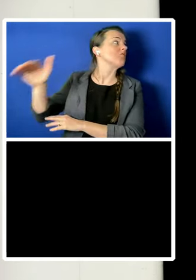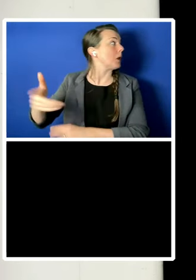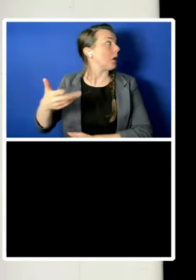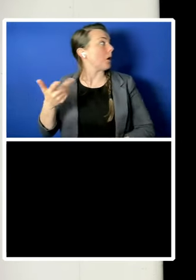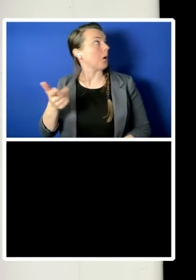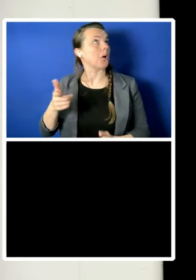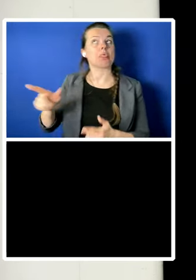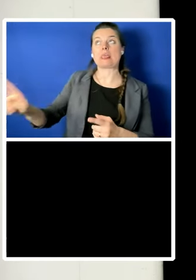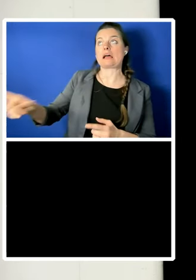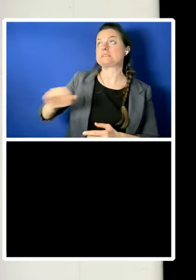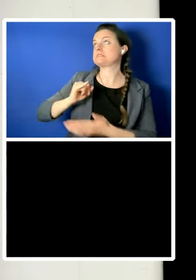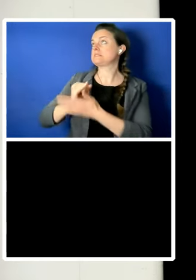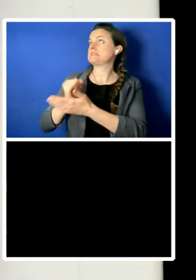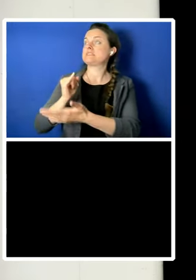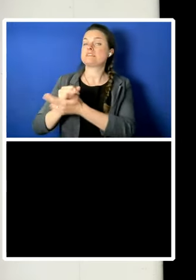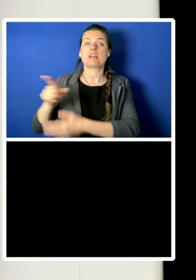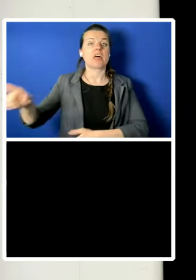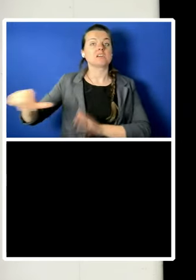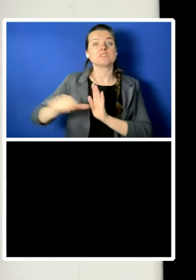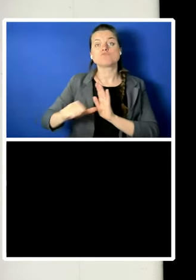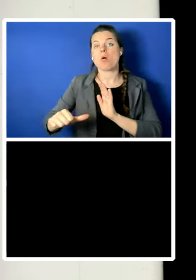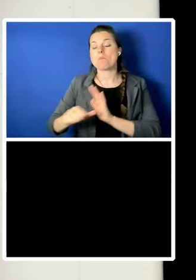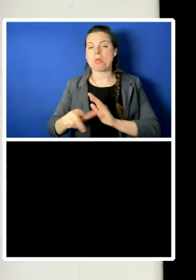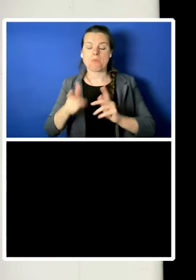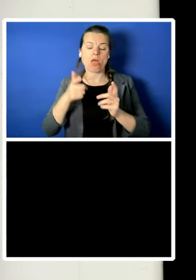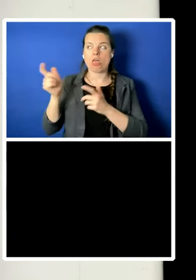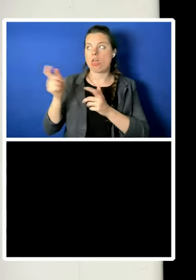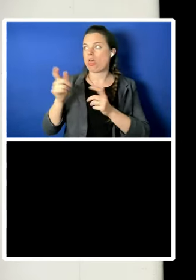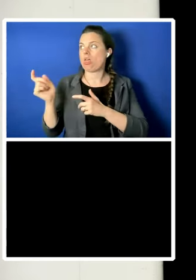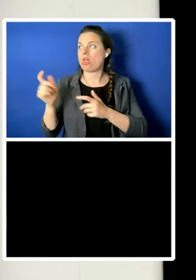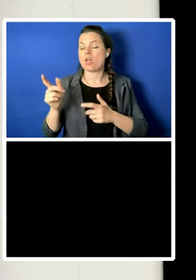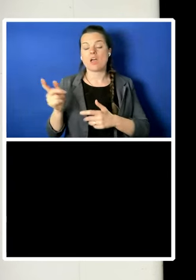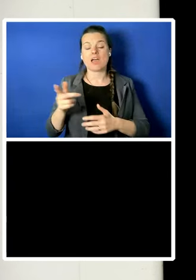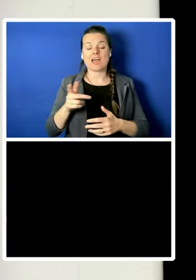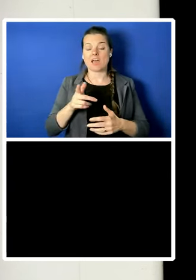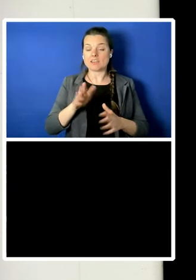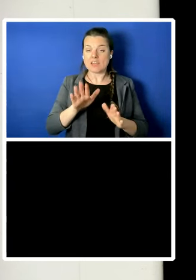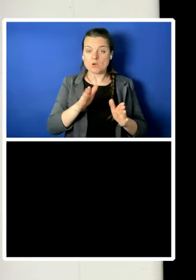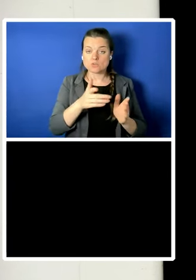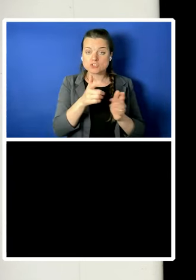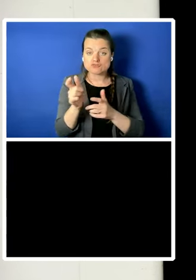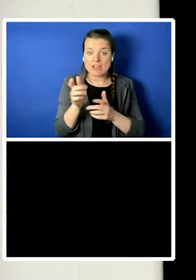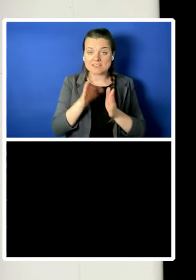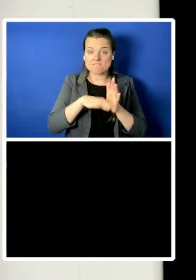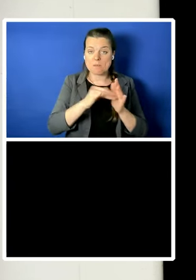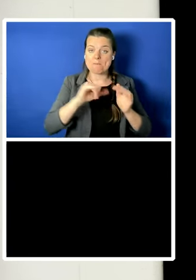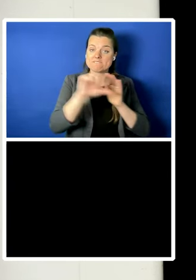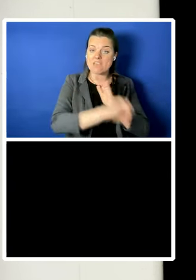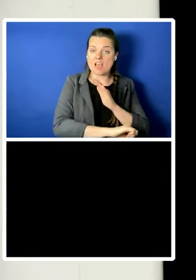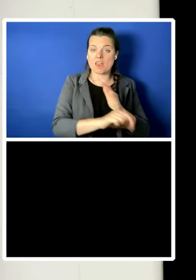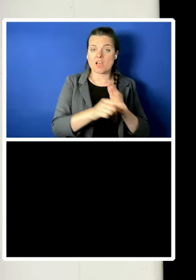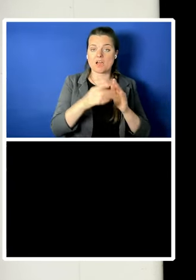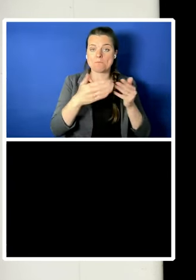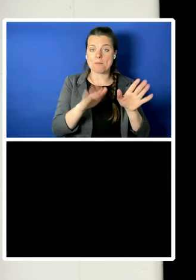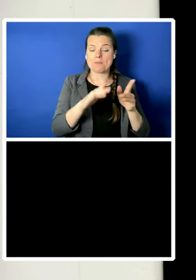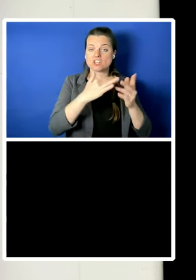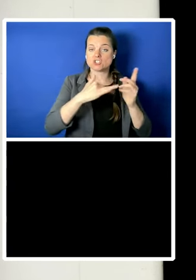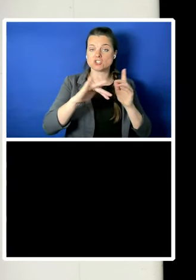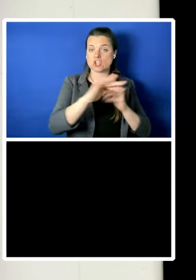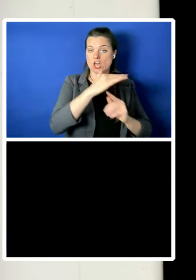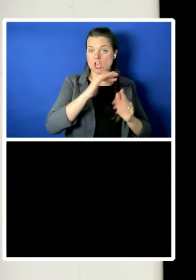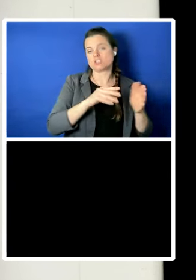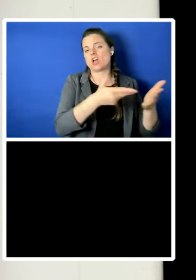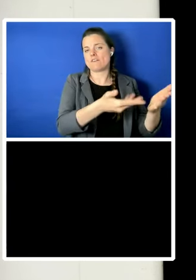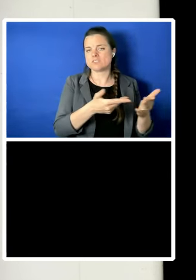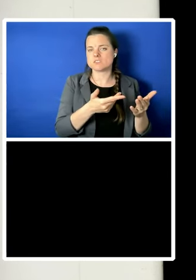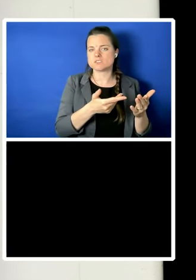unconscionable inequality and failing public services, he will try and turn the general election into